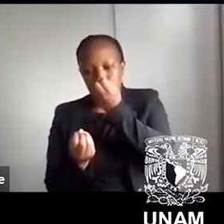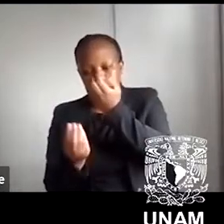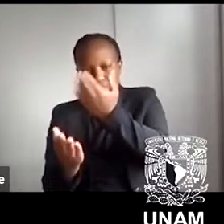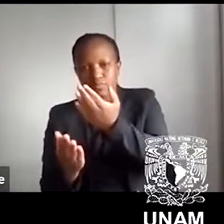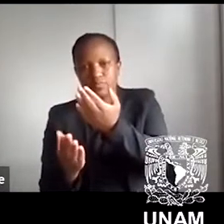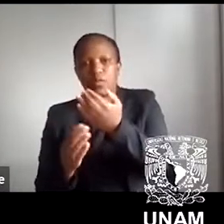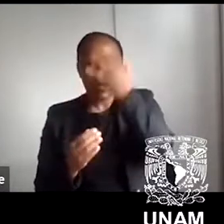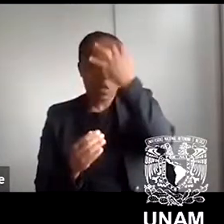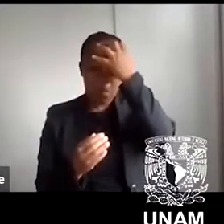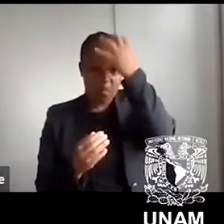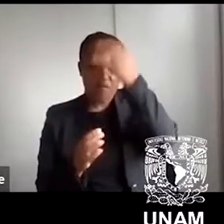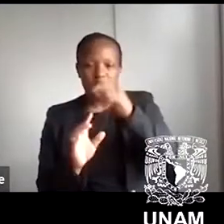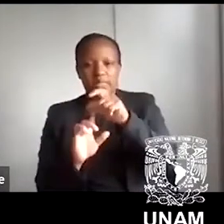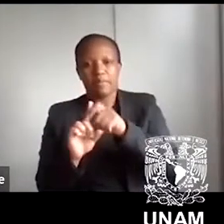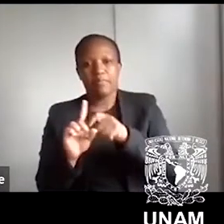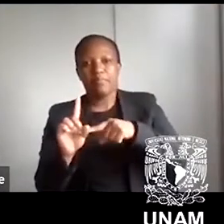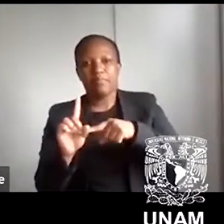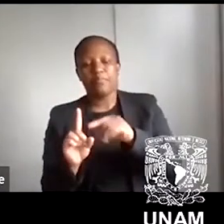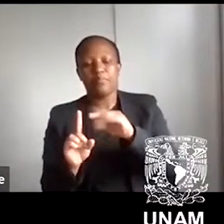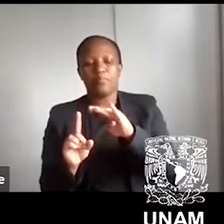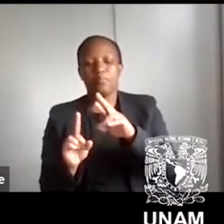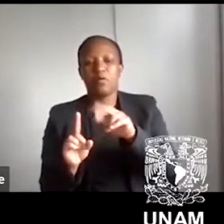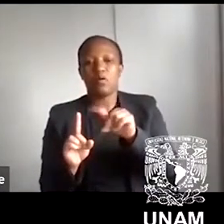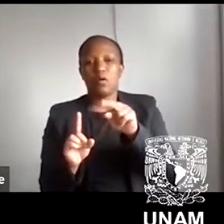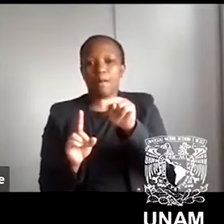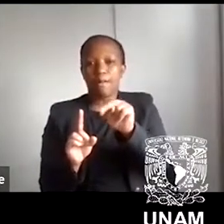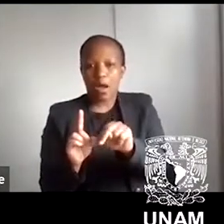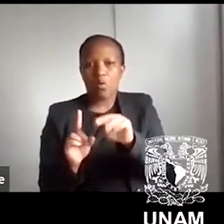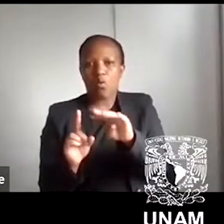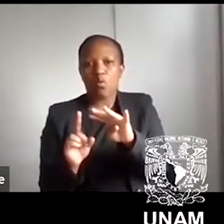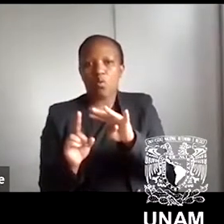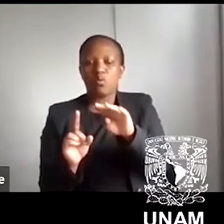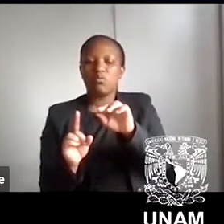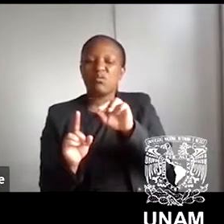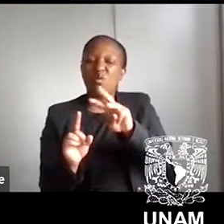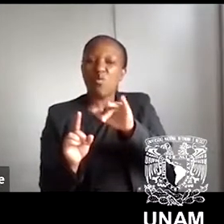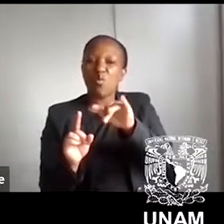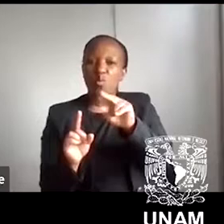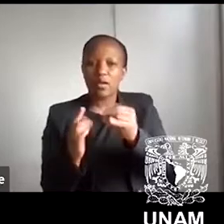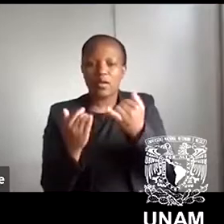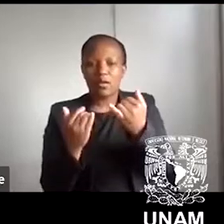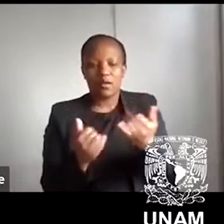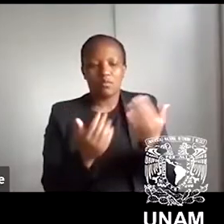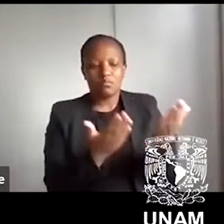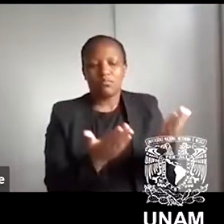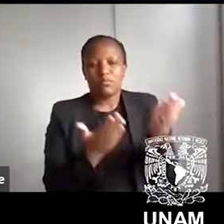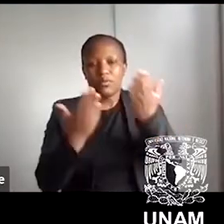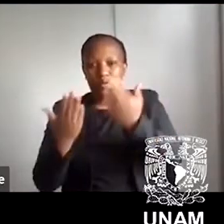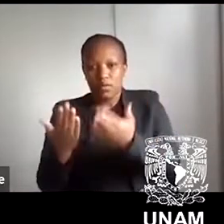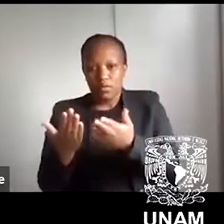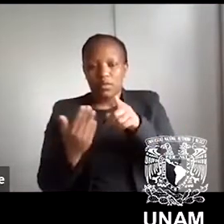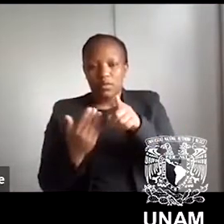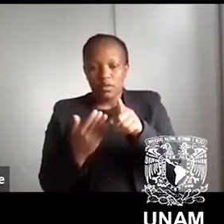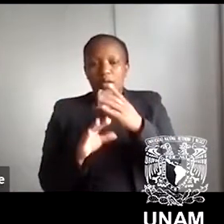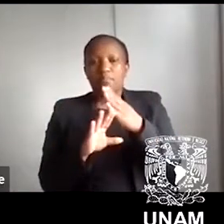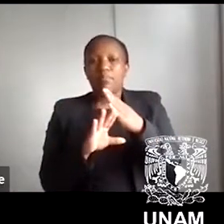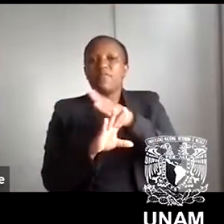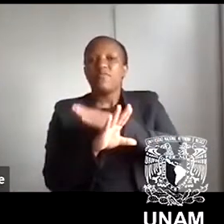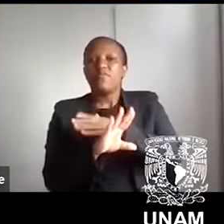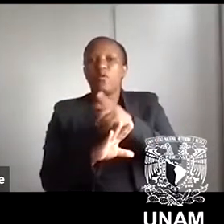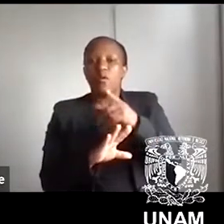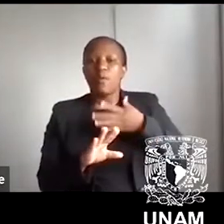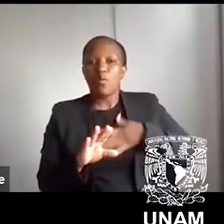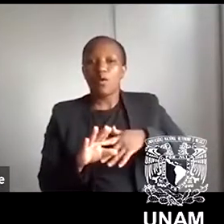further ado, I would like to give the floor to Professor Bronwyn. But before I would like to read her bio,